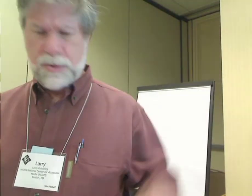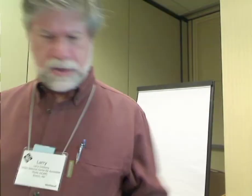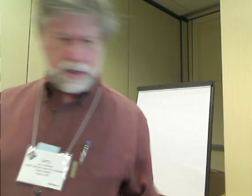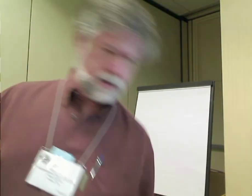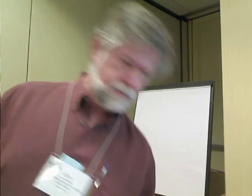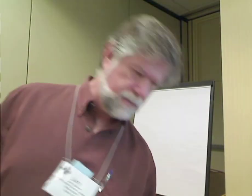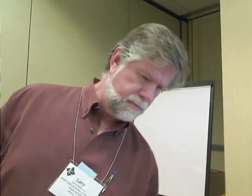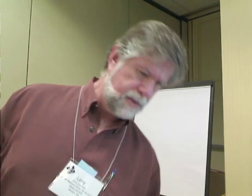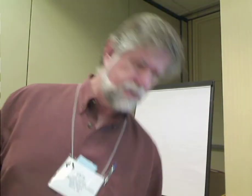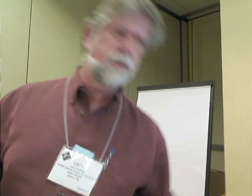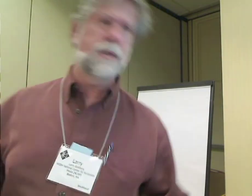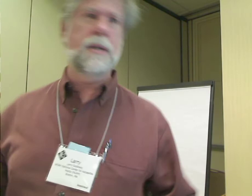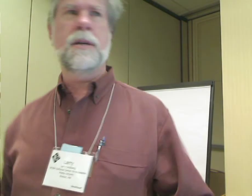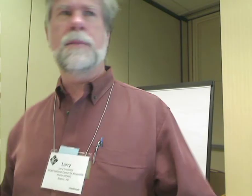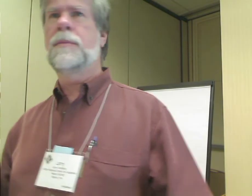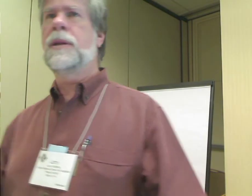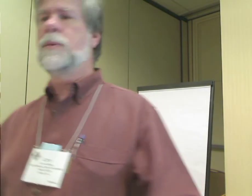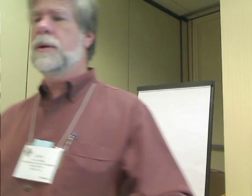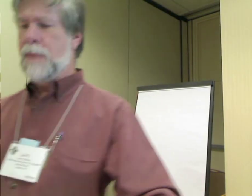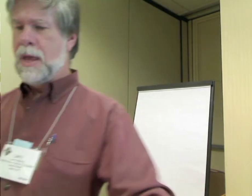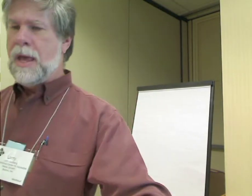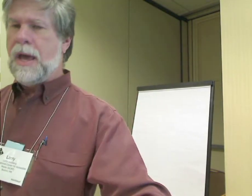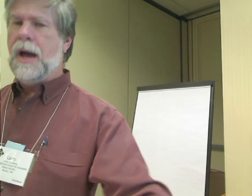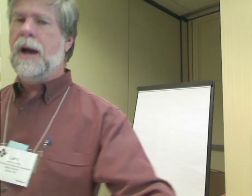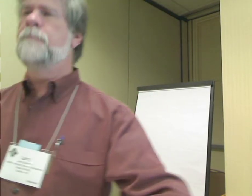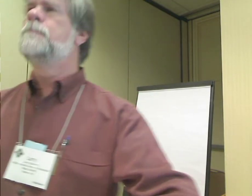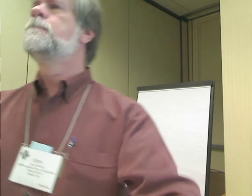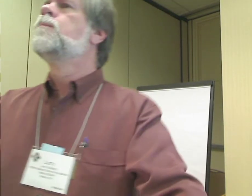I'm not using that. Interesting that it's coming up anyway.